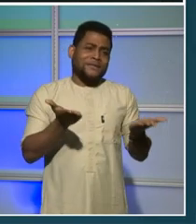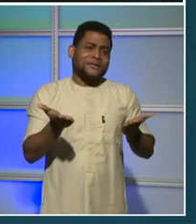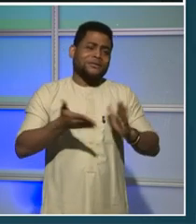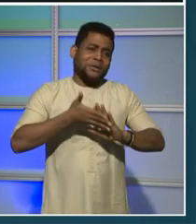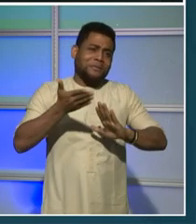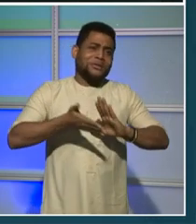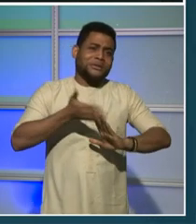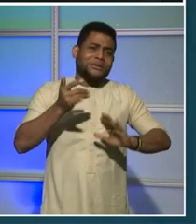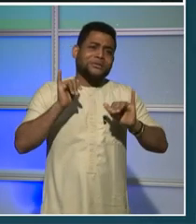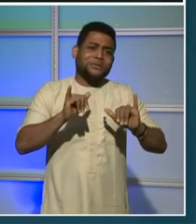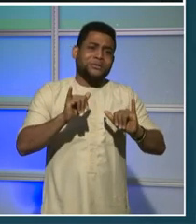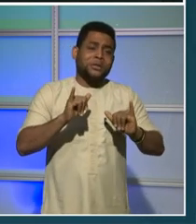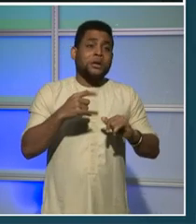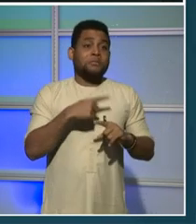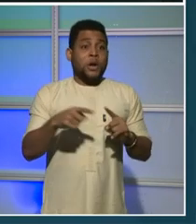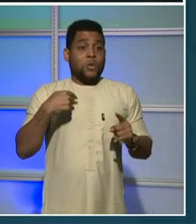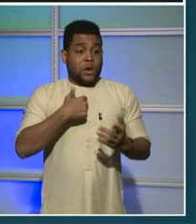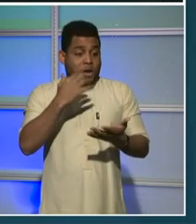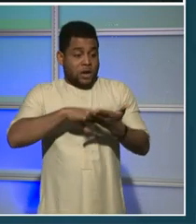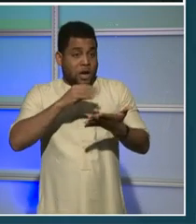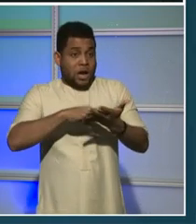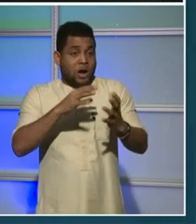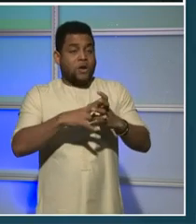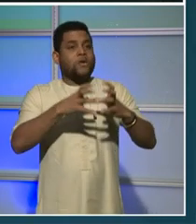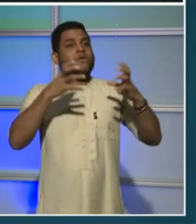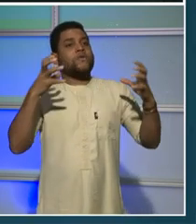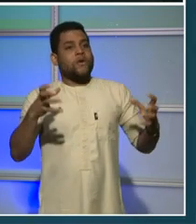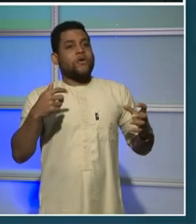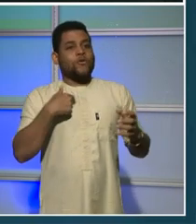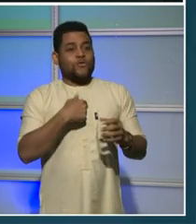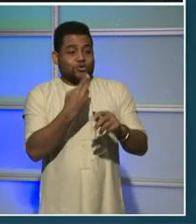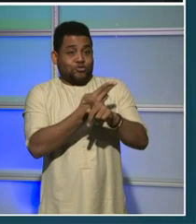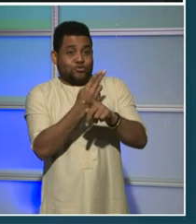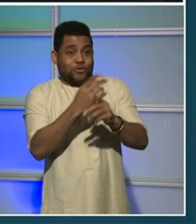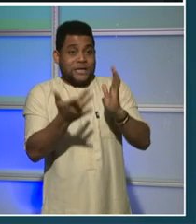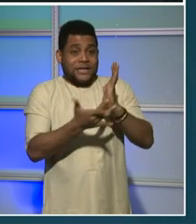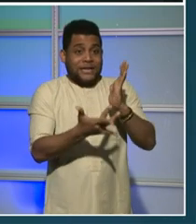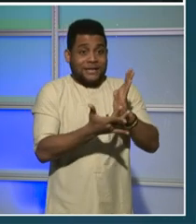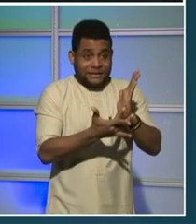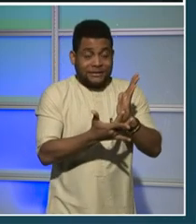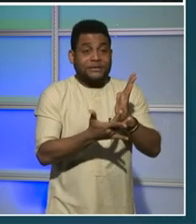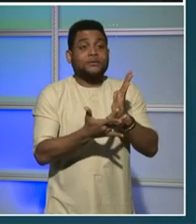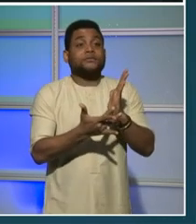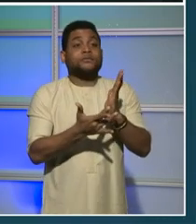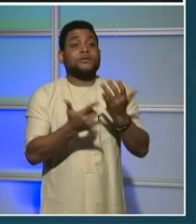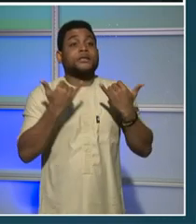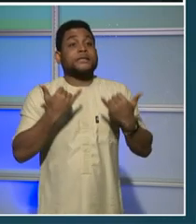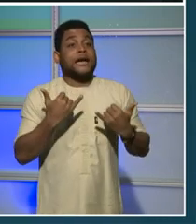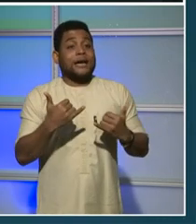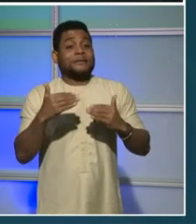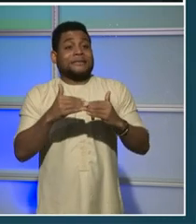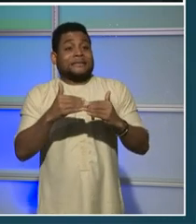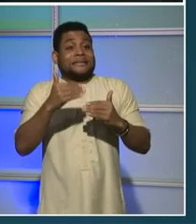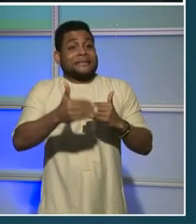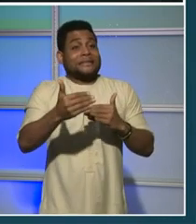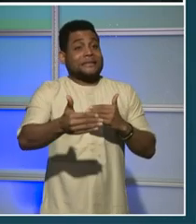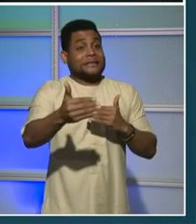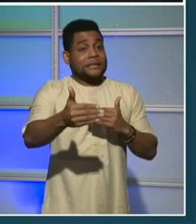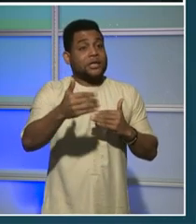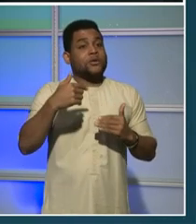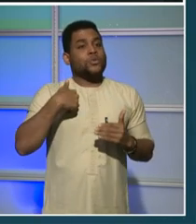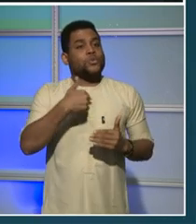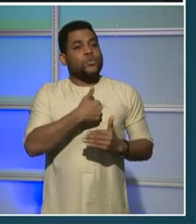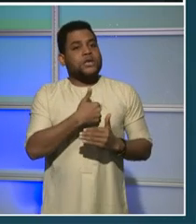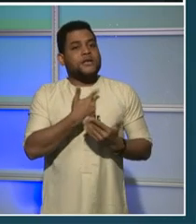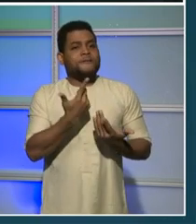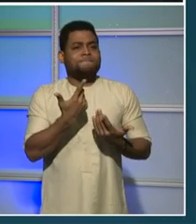more services online and using more technology. As we look forward to recovering from the pandemic, we need $5